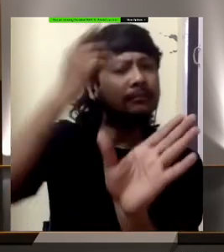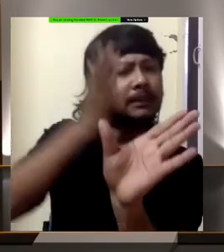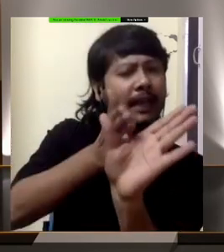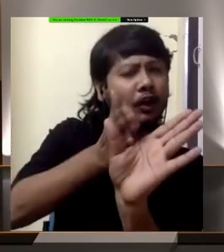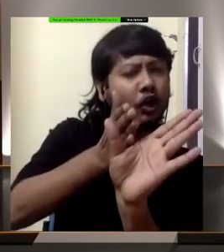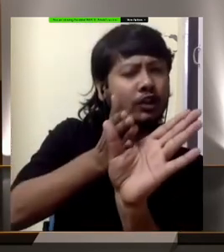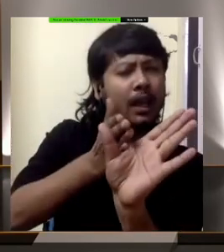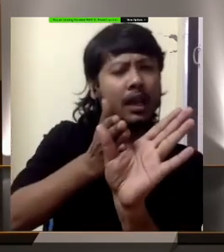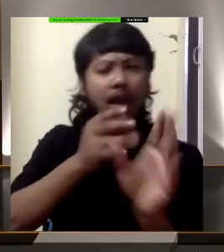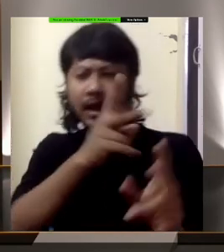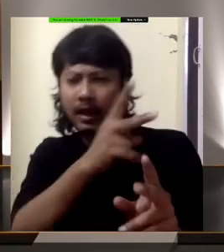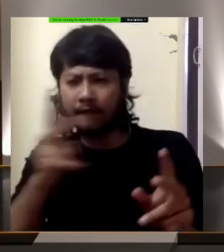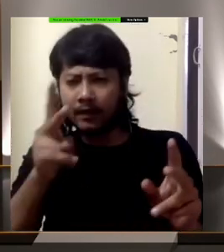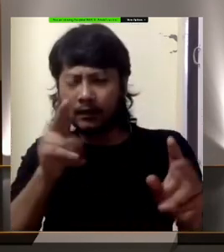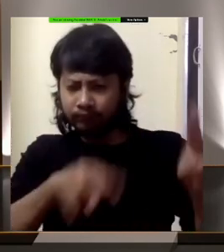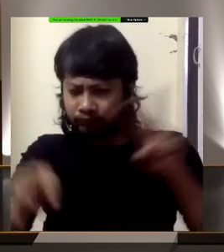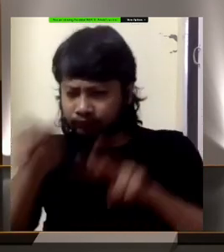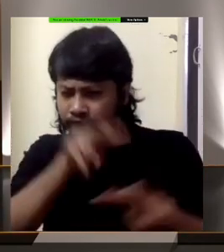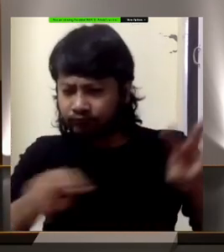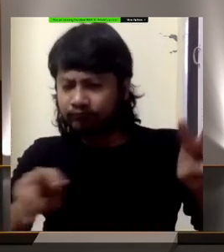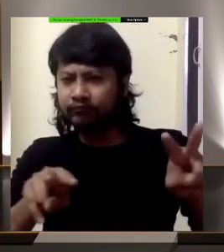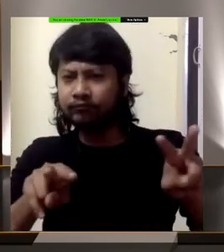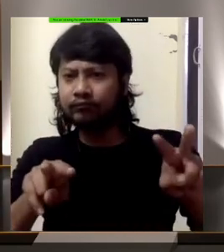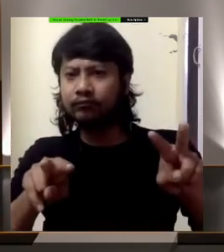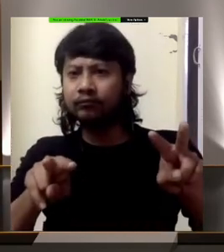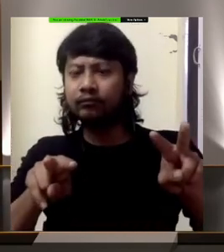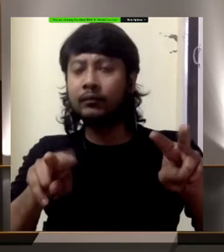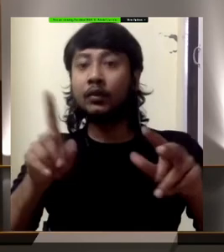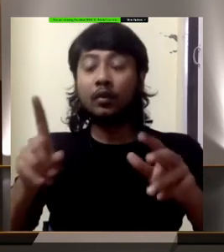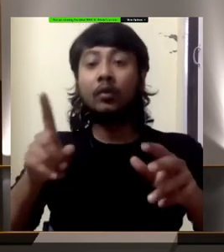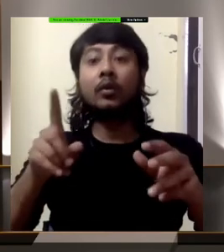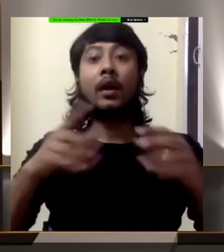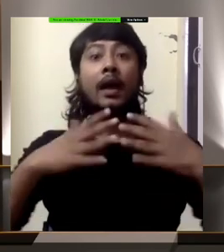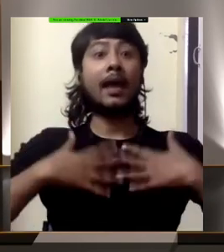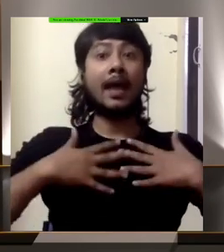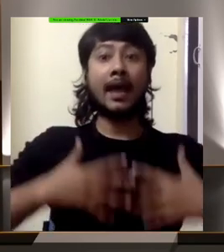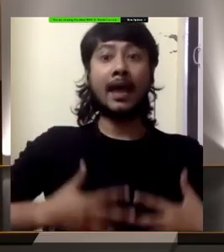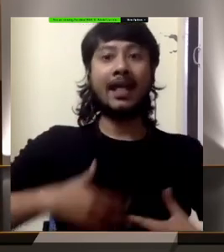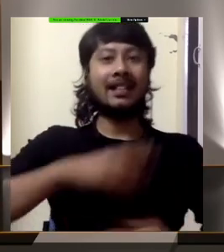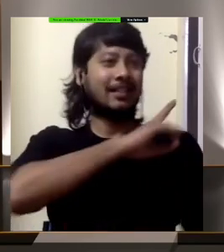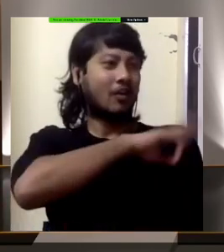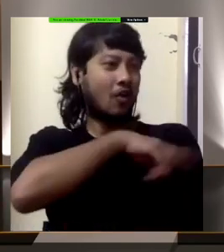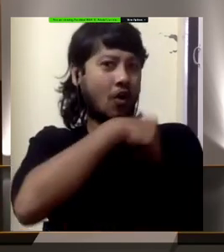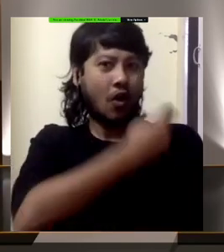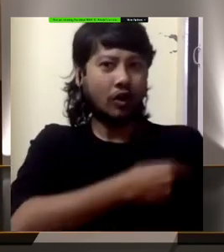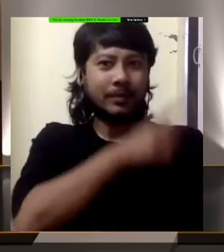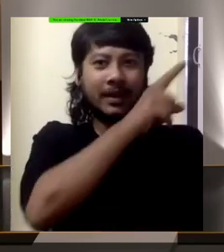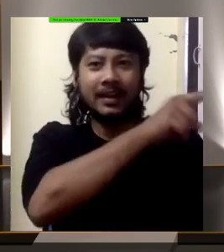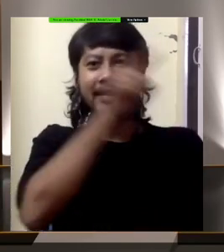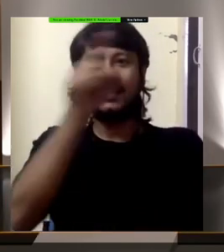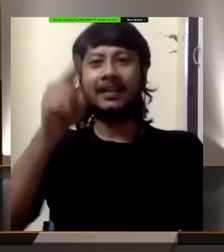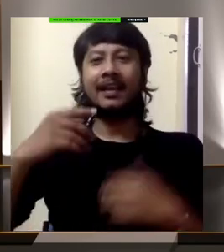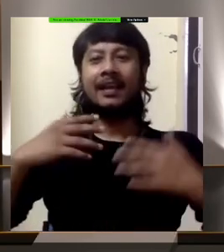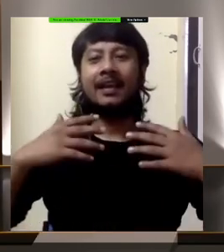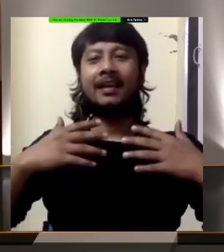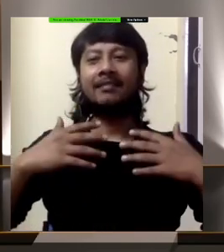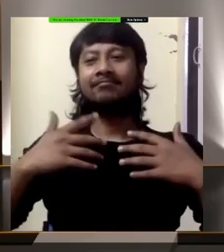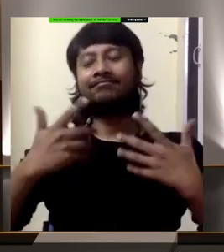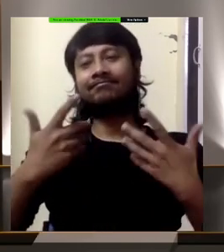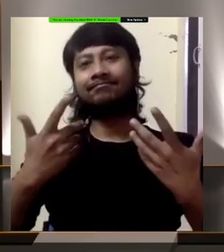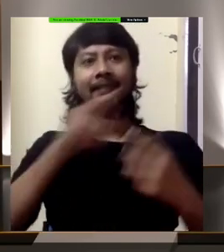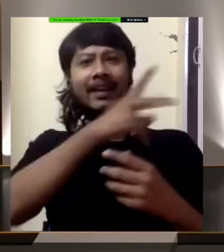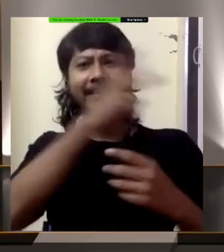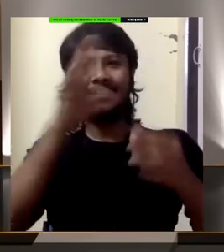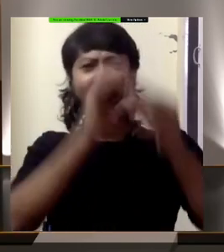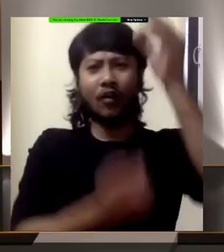with the health, education, and welfare sectors, with all stakeholders and service providers, to